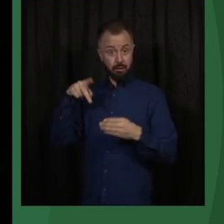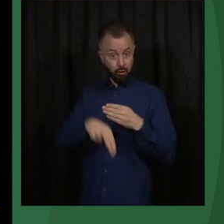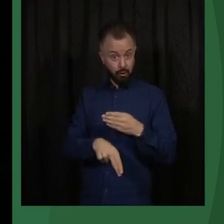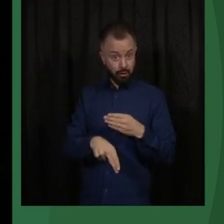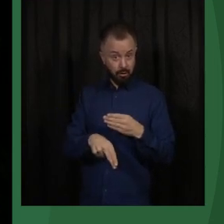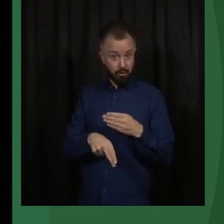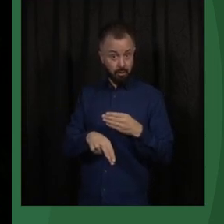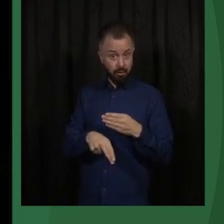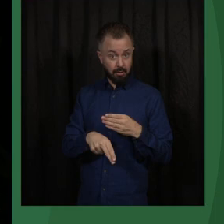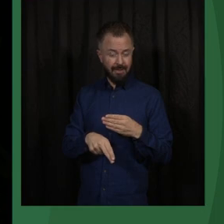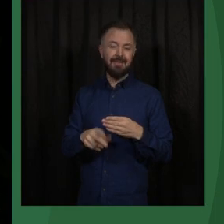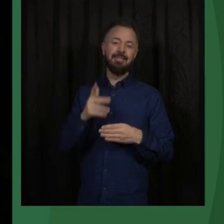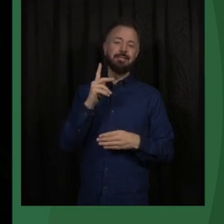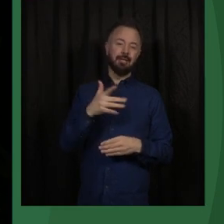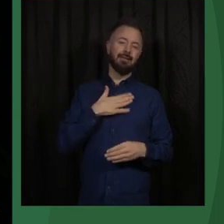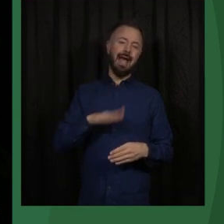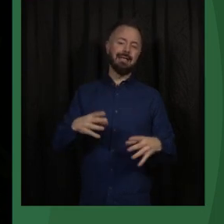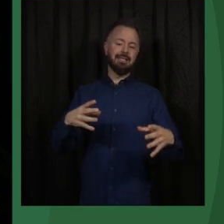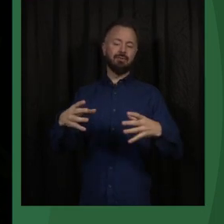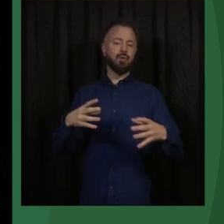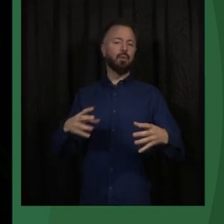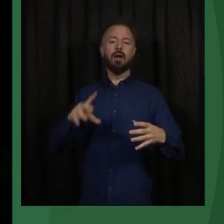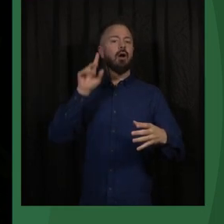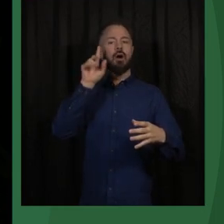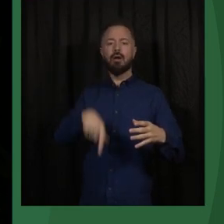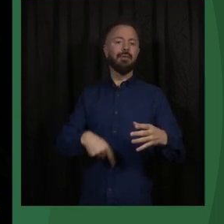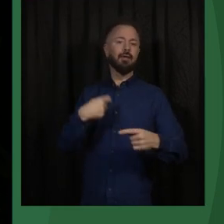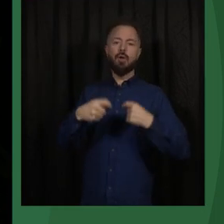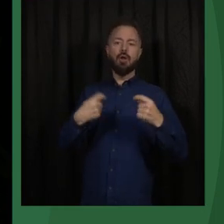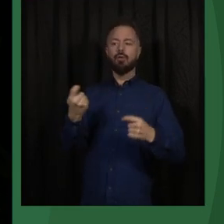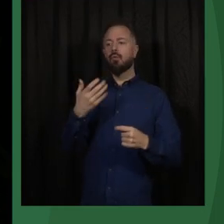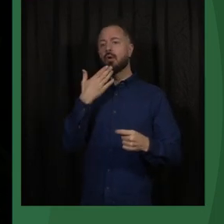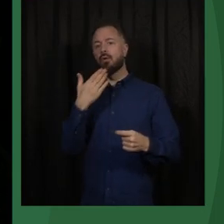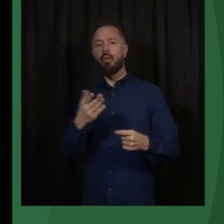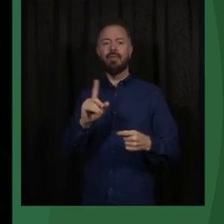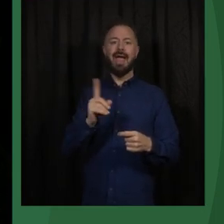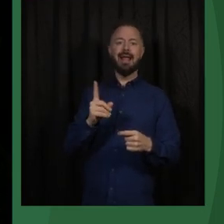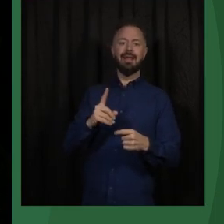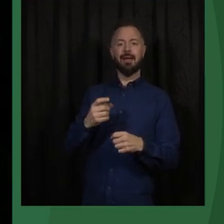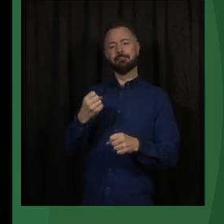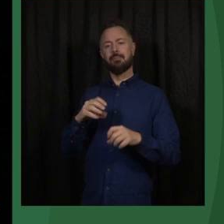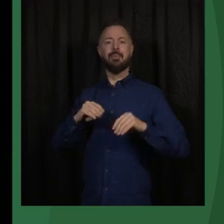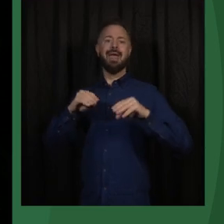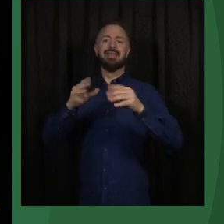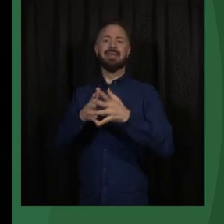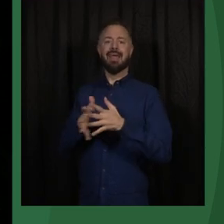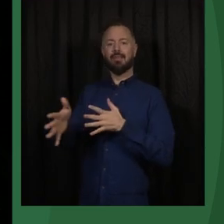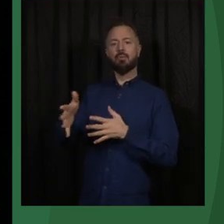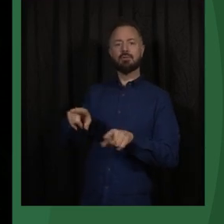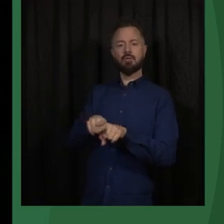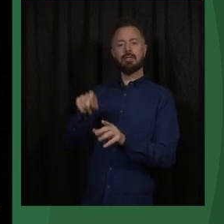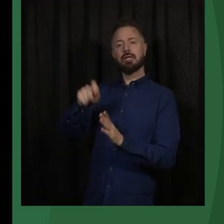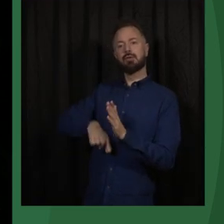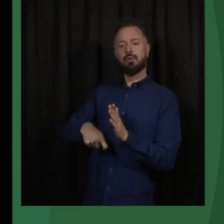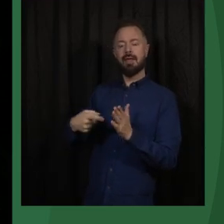then there are situations where you cannot really do any good or work well through development assistance. So we have had